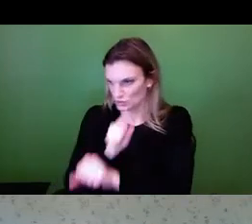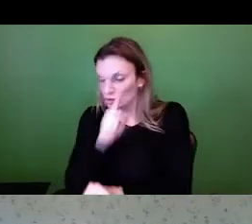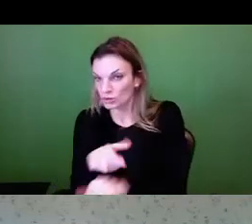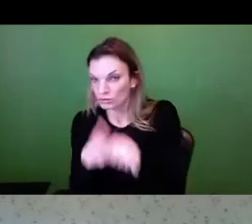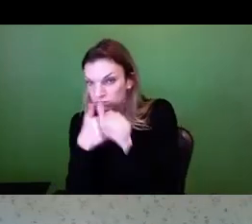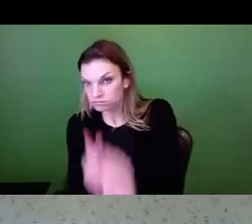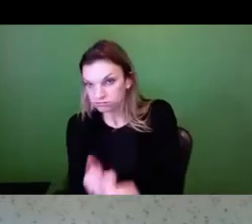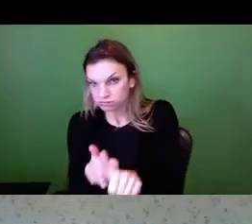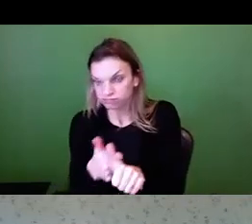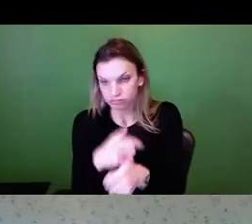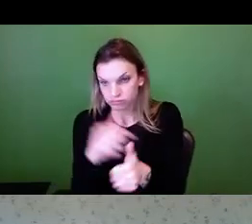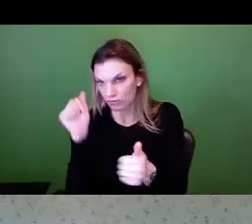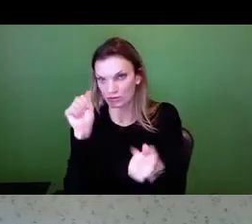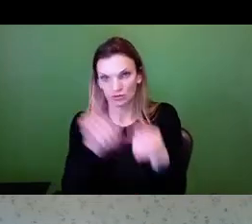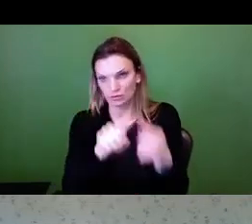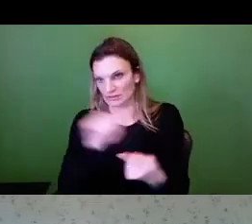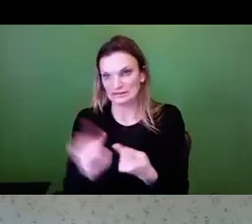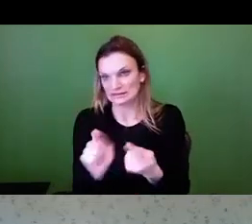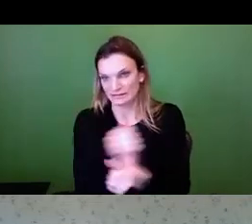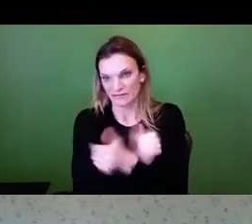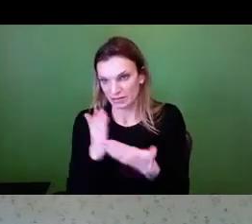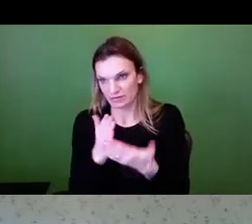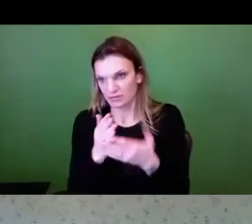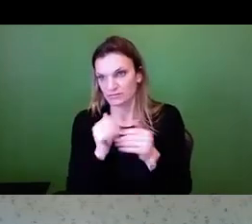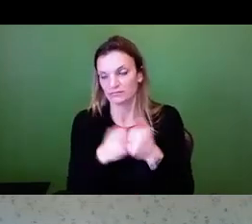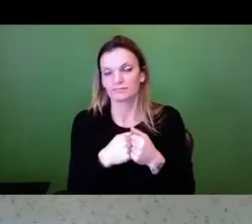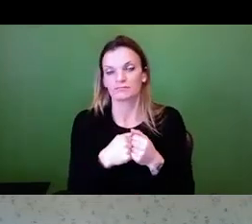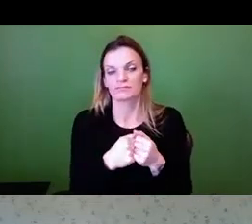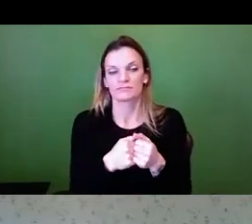our offices in this Mason building.